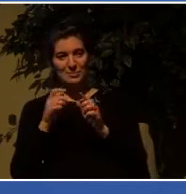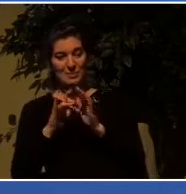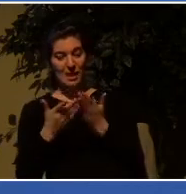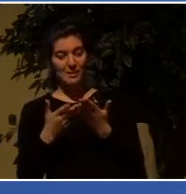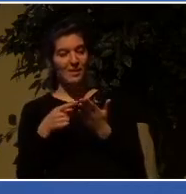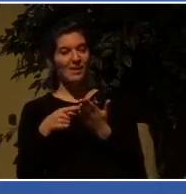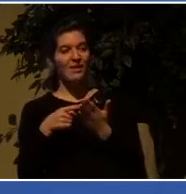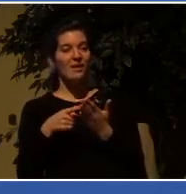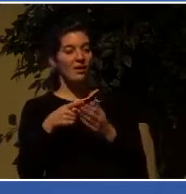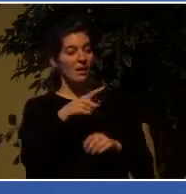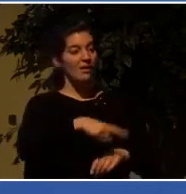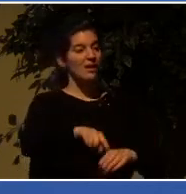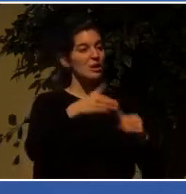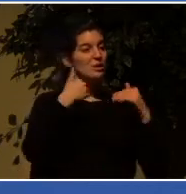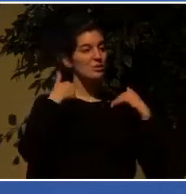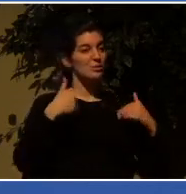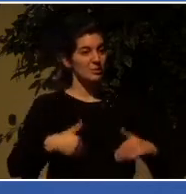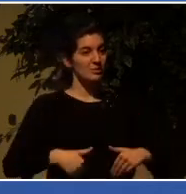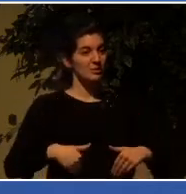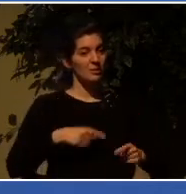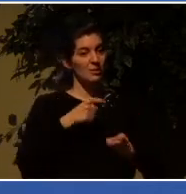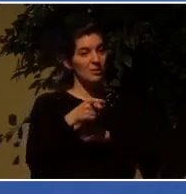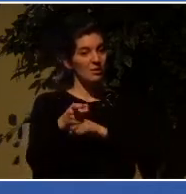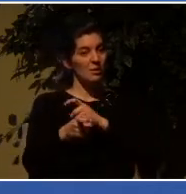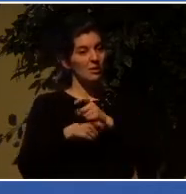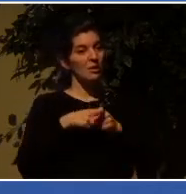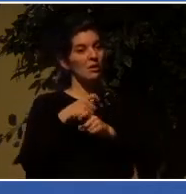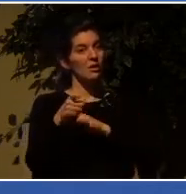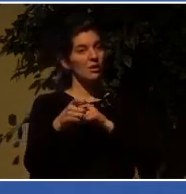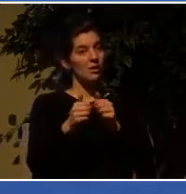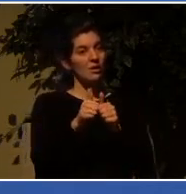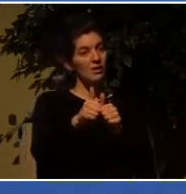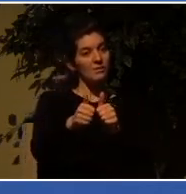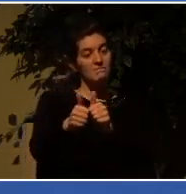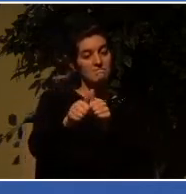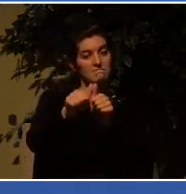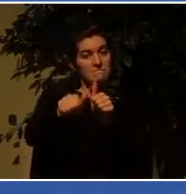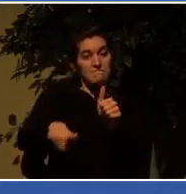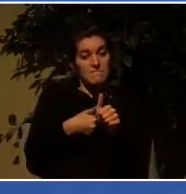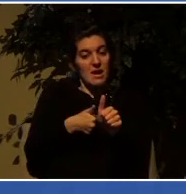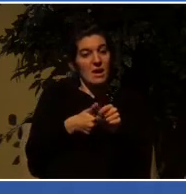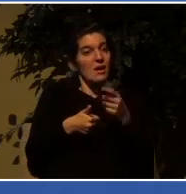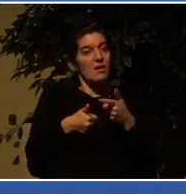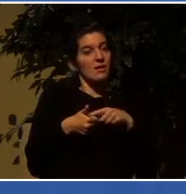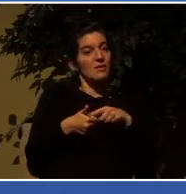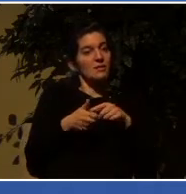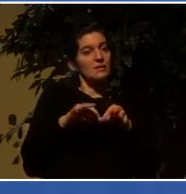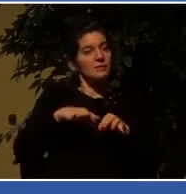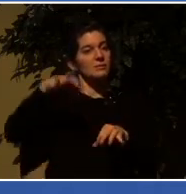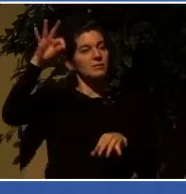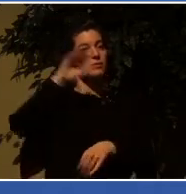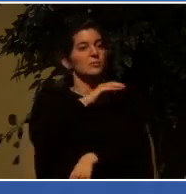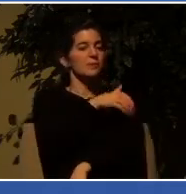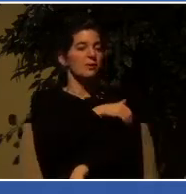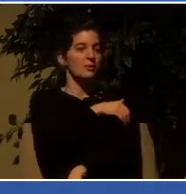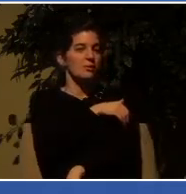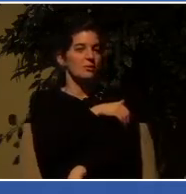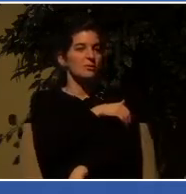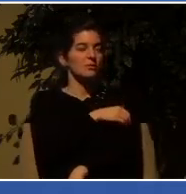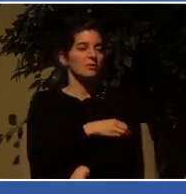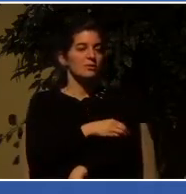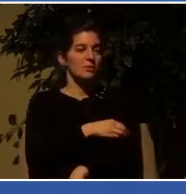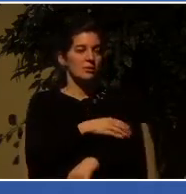human face on suffering and persecution throughout the course of history are spiritual powers who